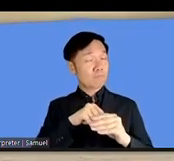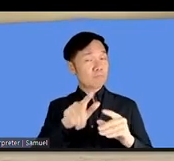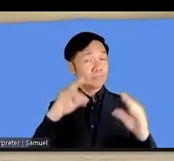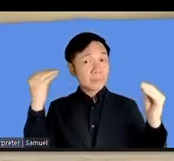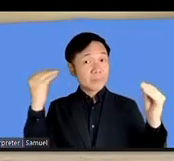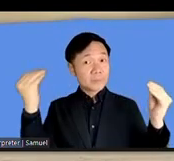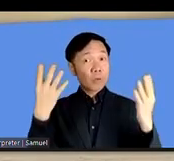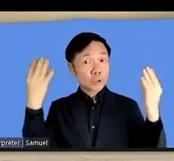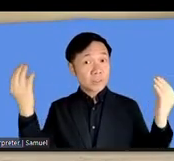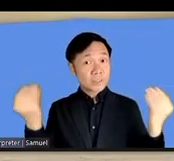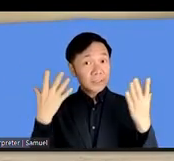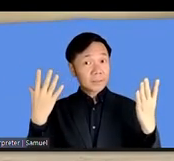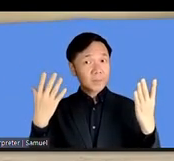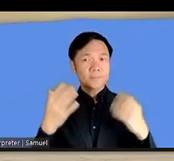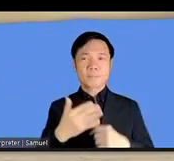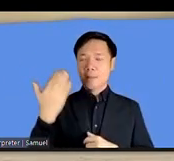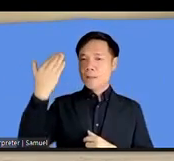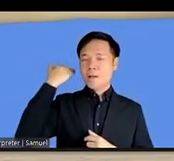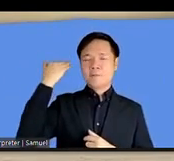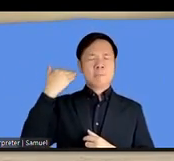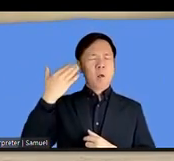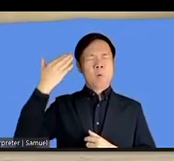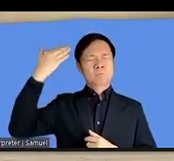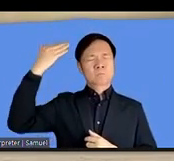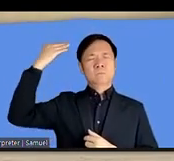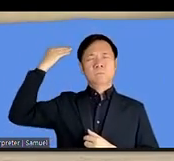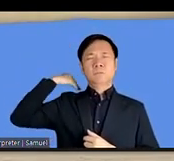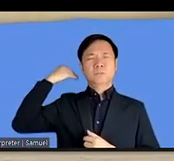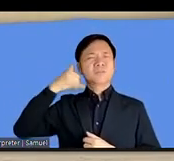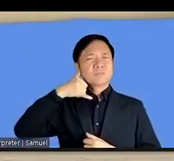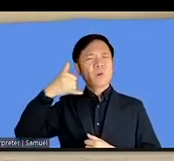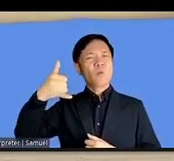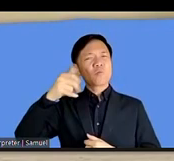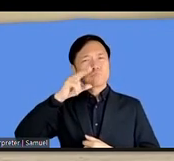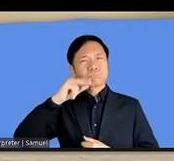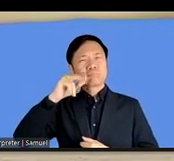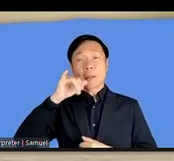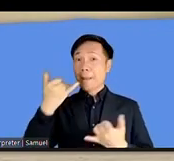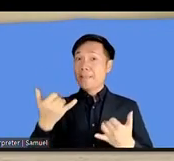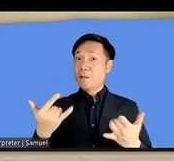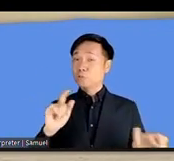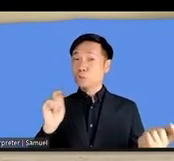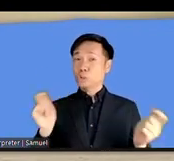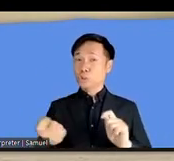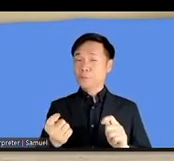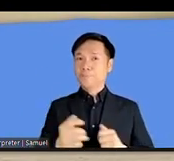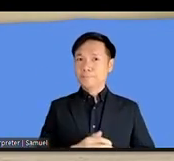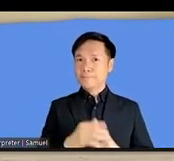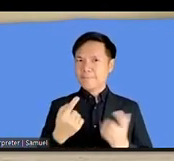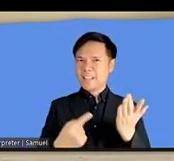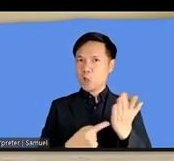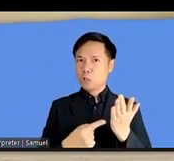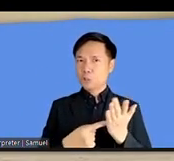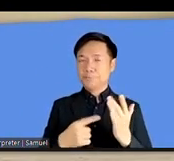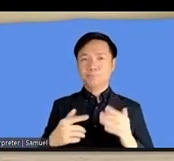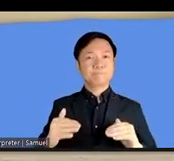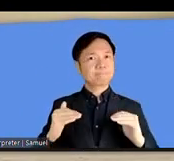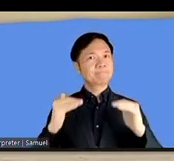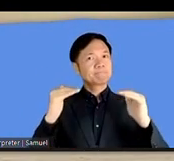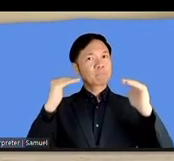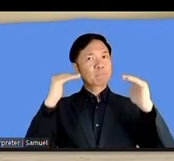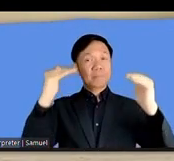an old system and need to be brought up to date so they need to have um video